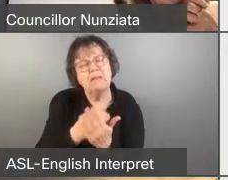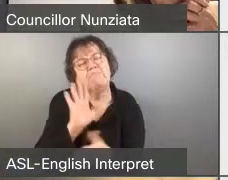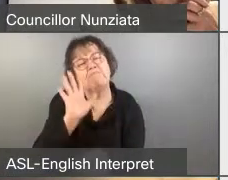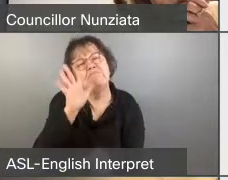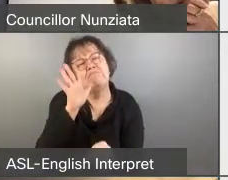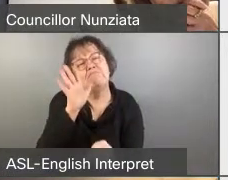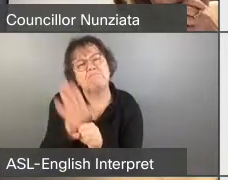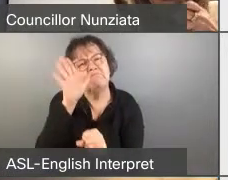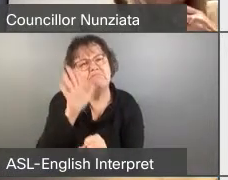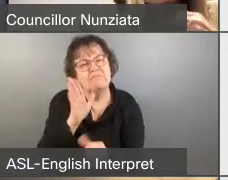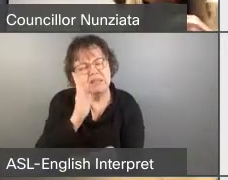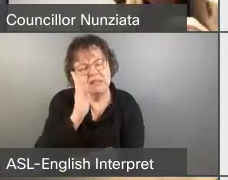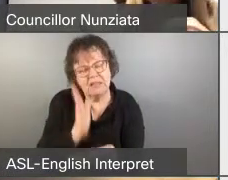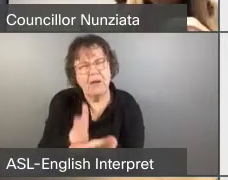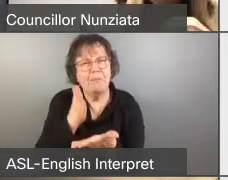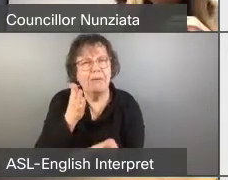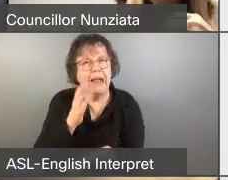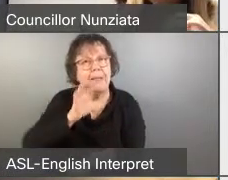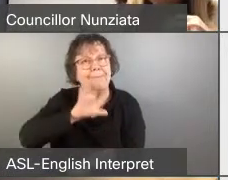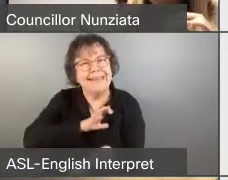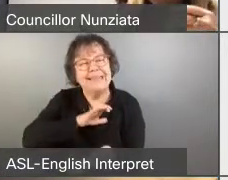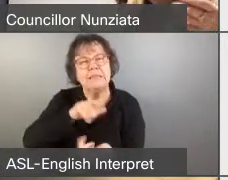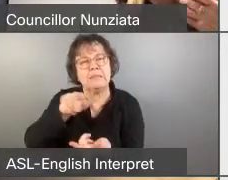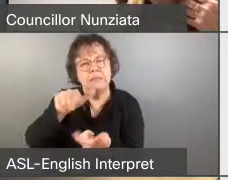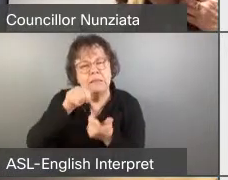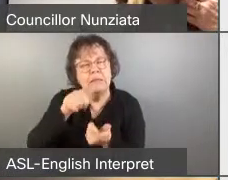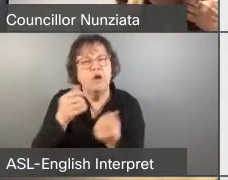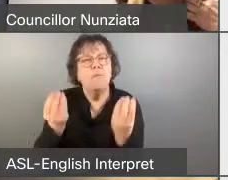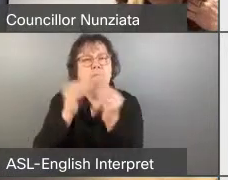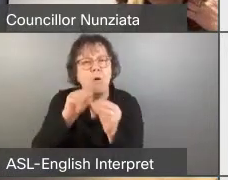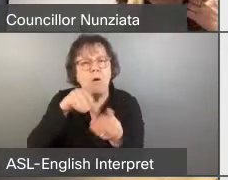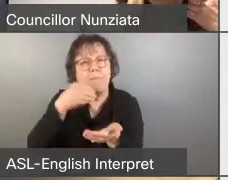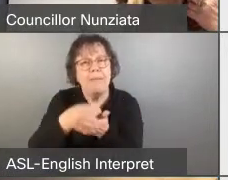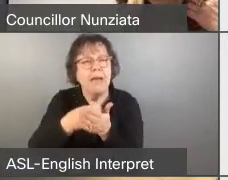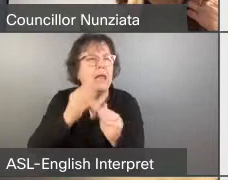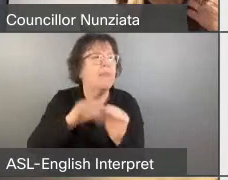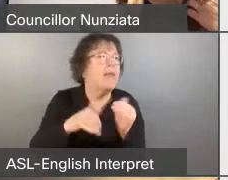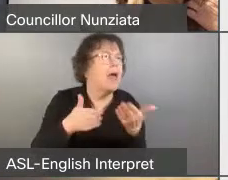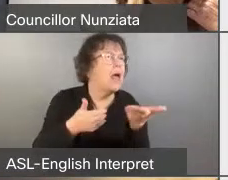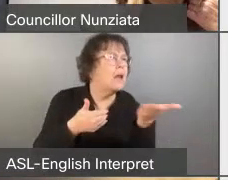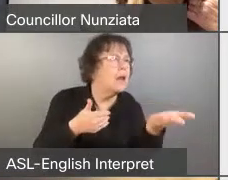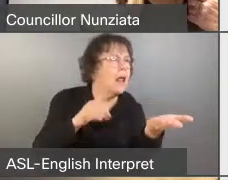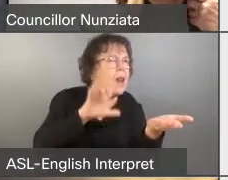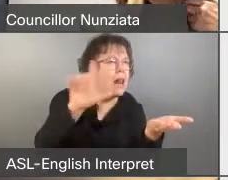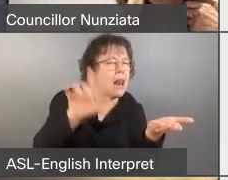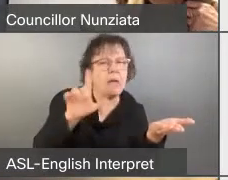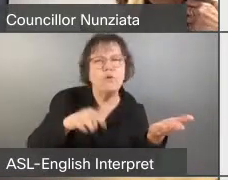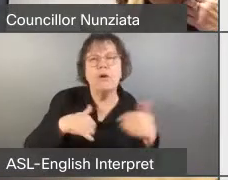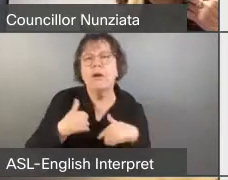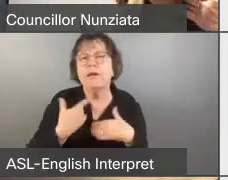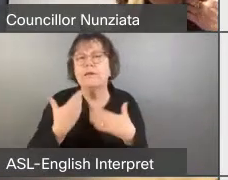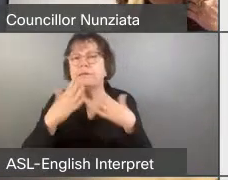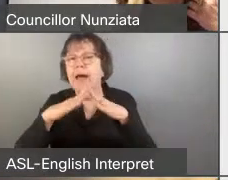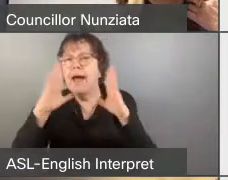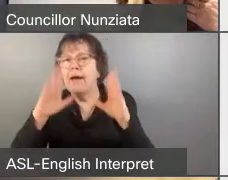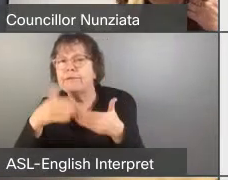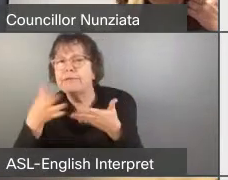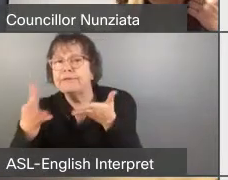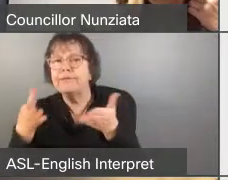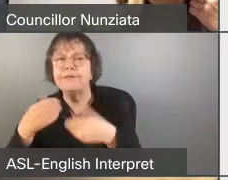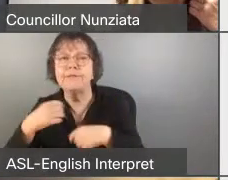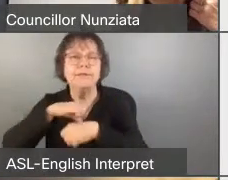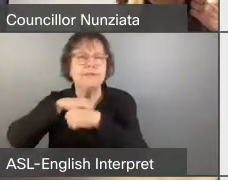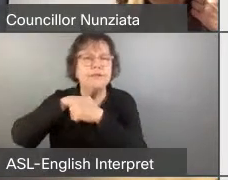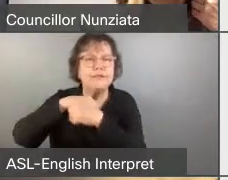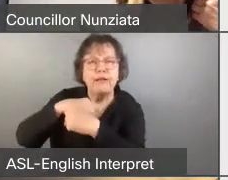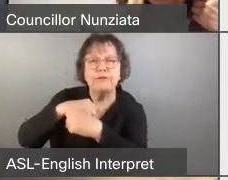Policing receives more money than public libraries, shelters and housing services, social